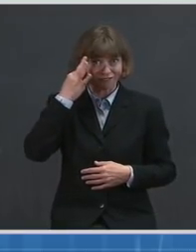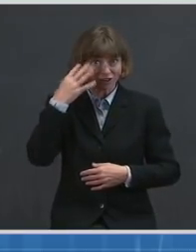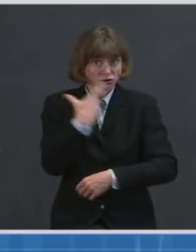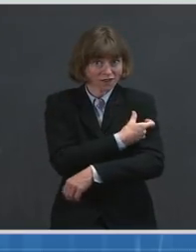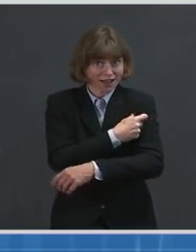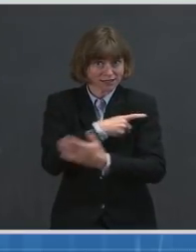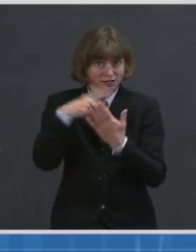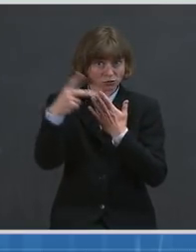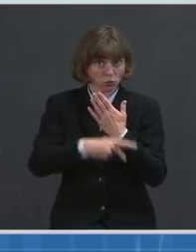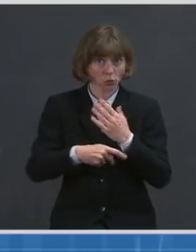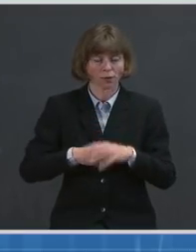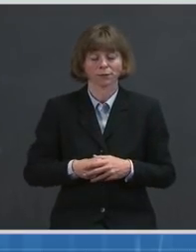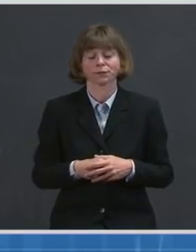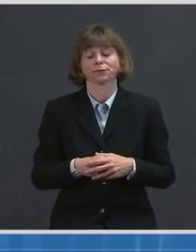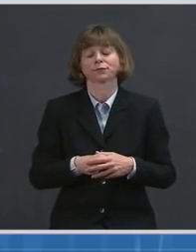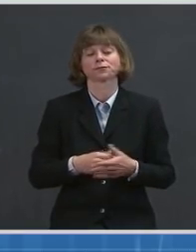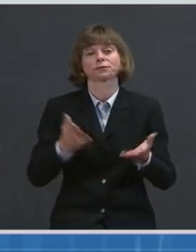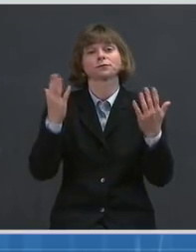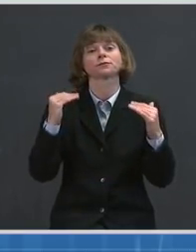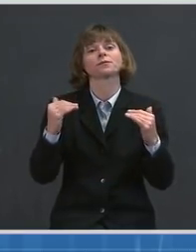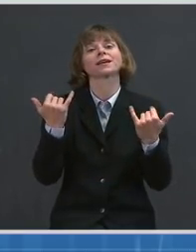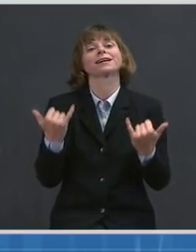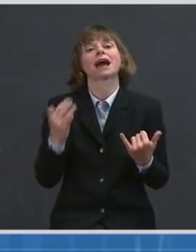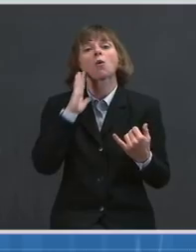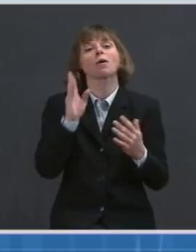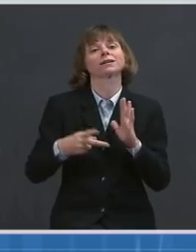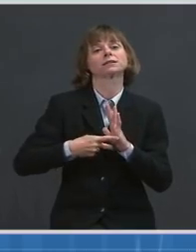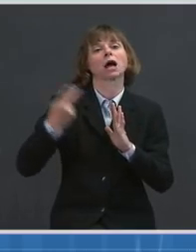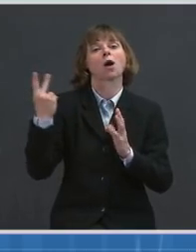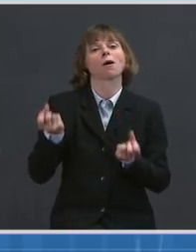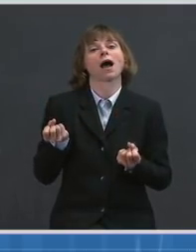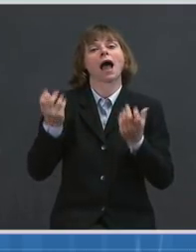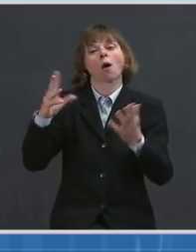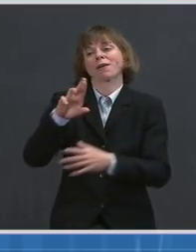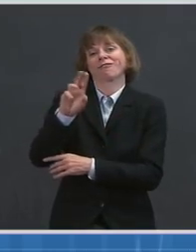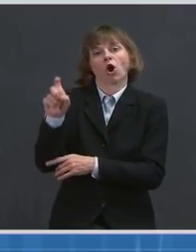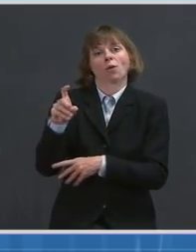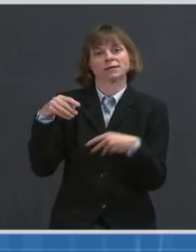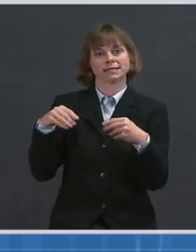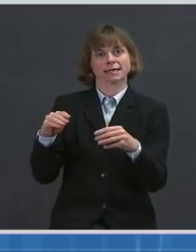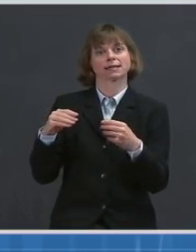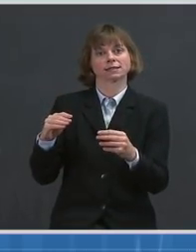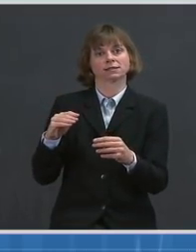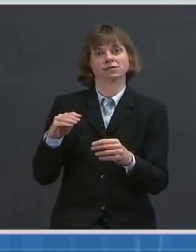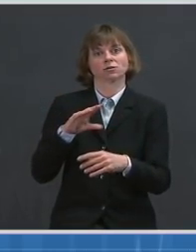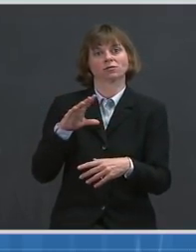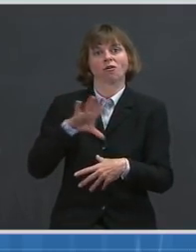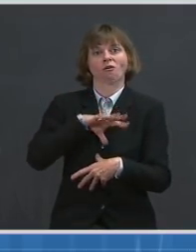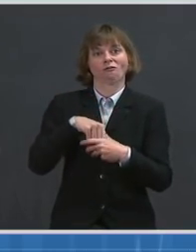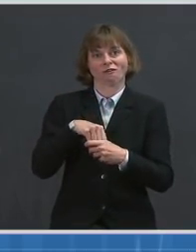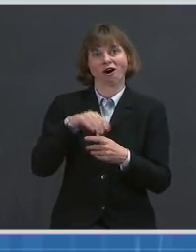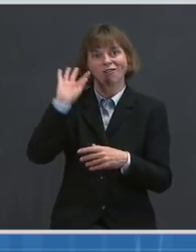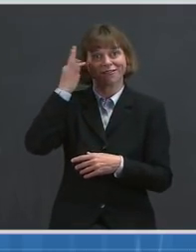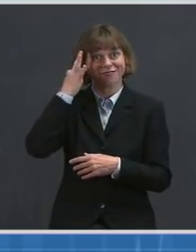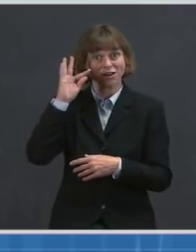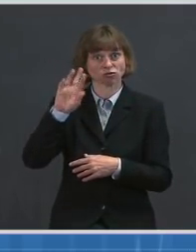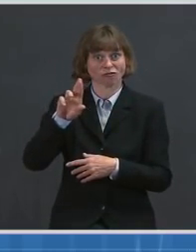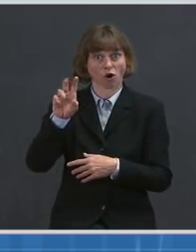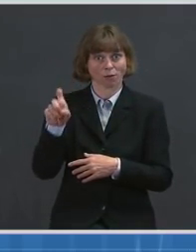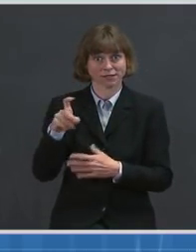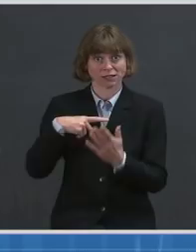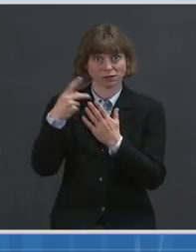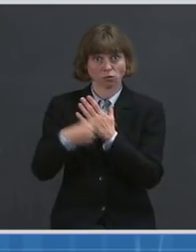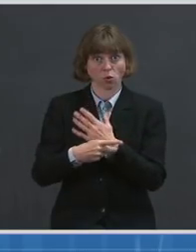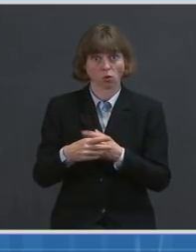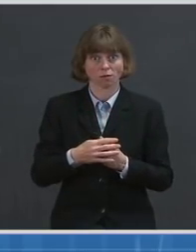Second, we will work to double the number of pharmacies participating in the federal pharmacy program. We will make the vaccine available